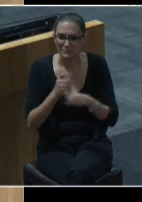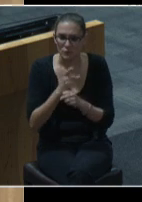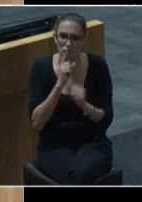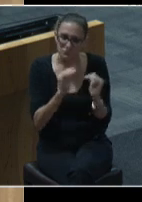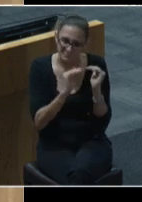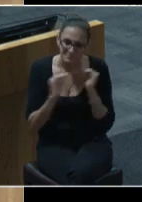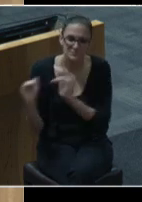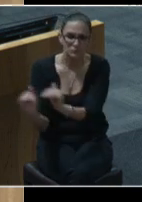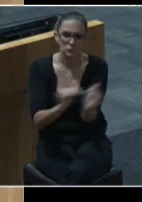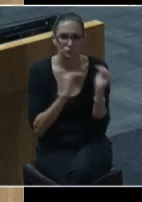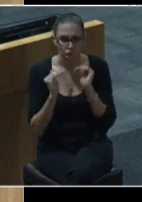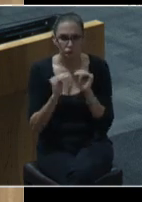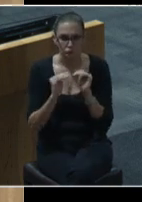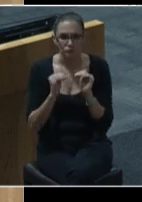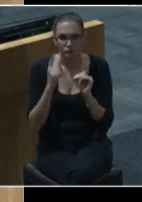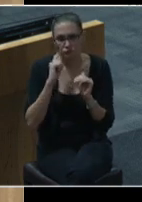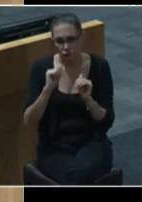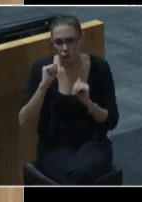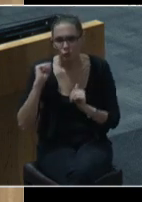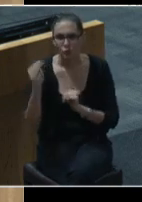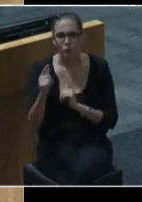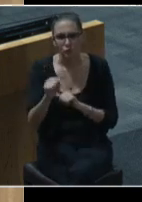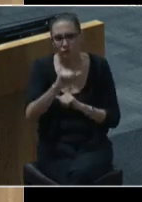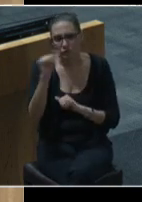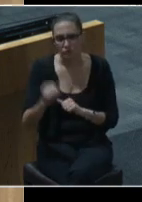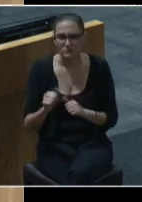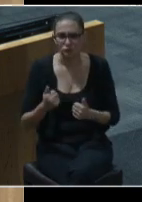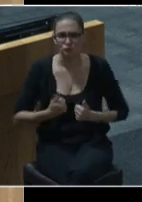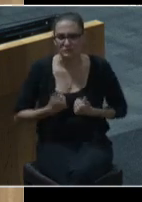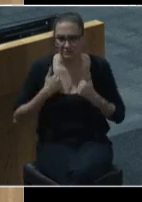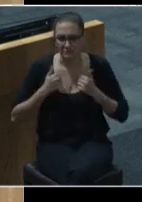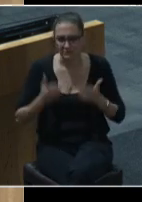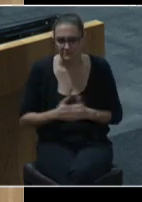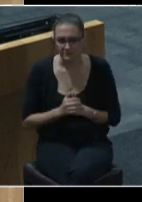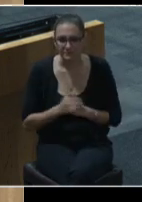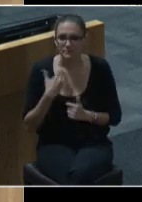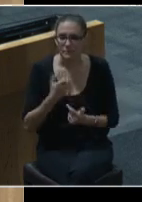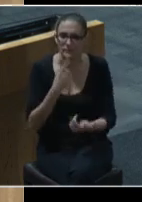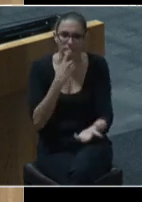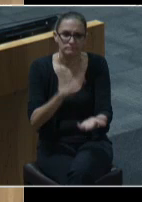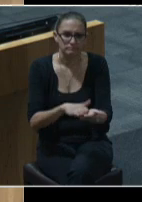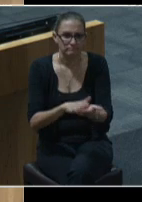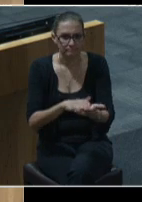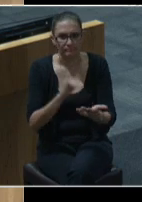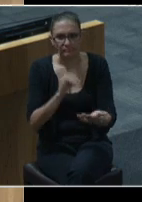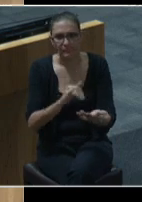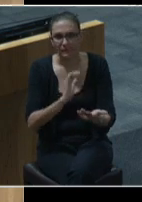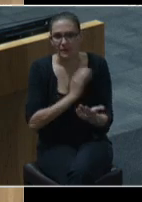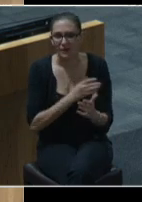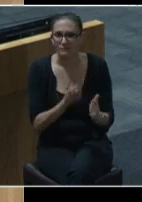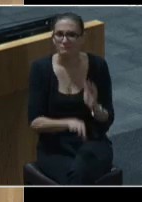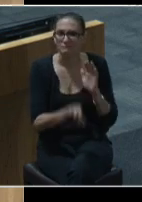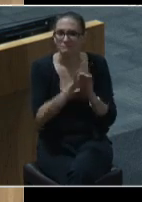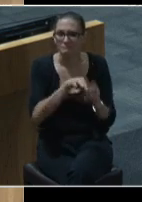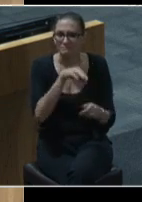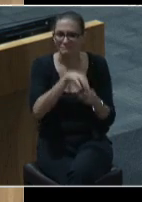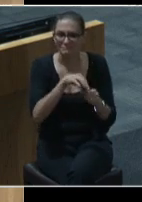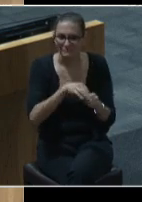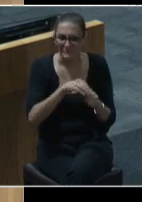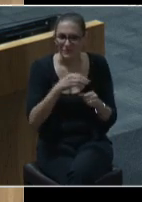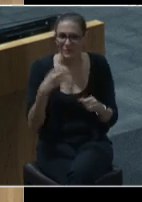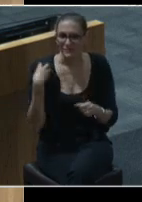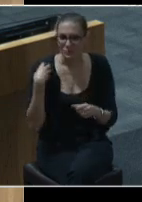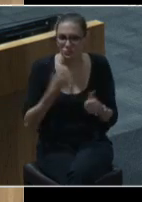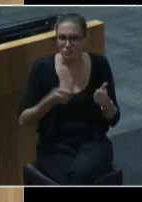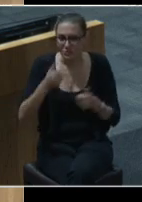treatment for all austin residents i want to commend the foresight and leadership of our elected officials and public health team